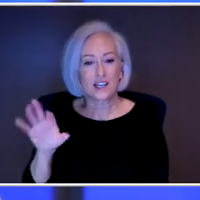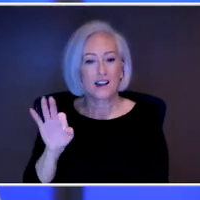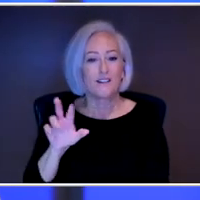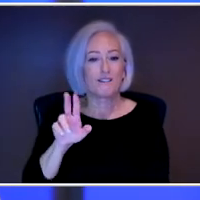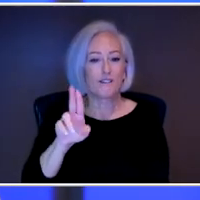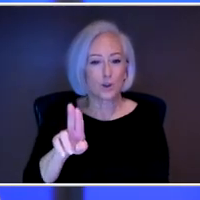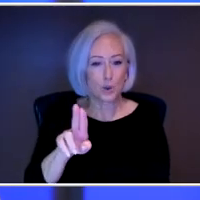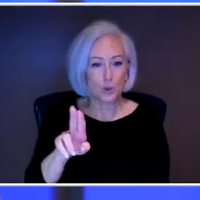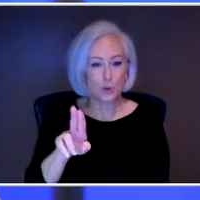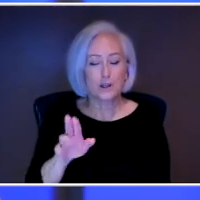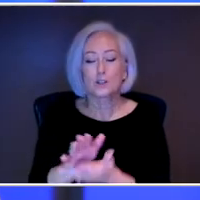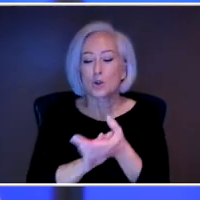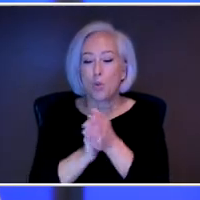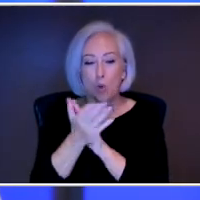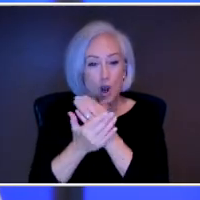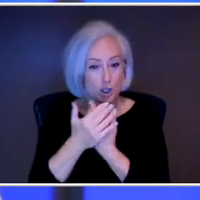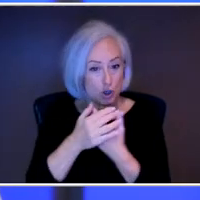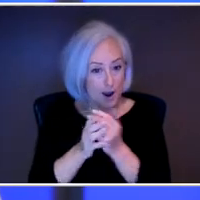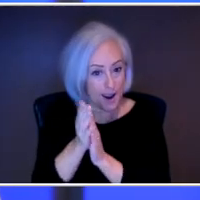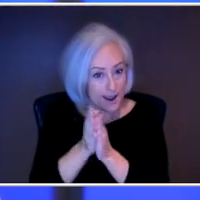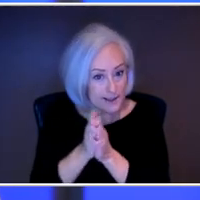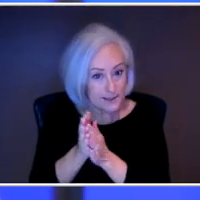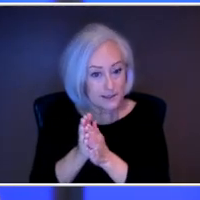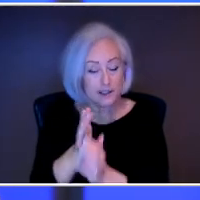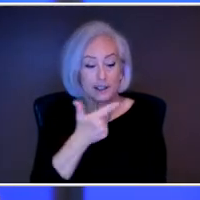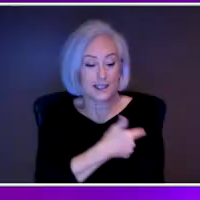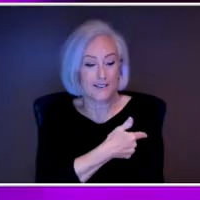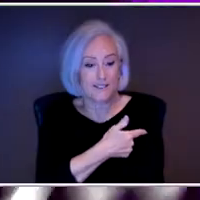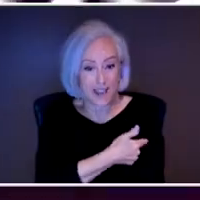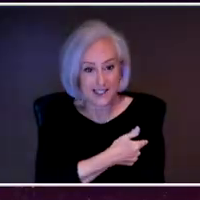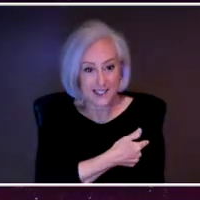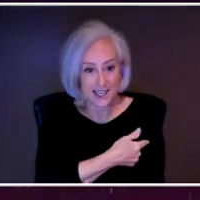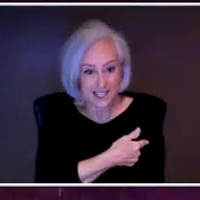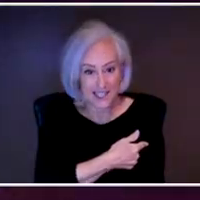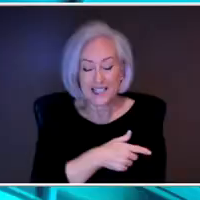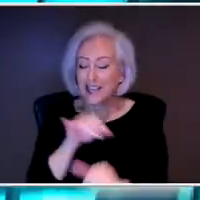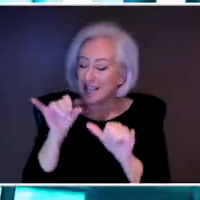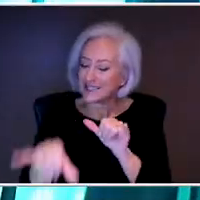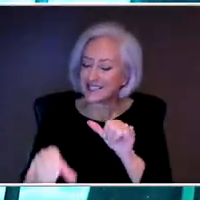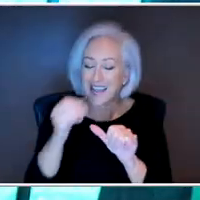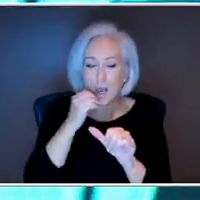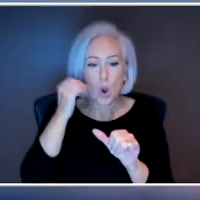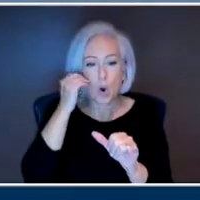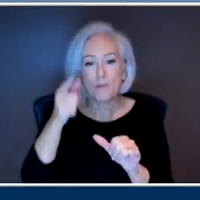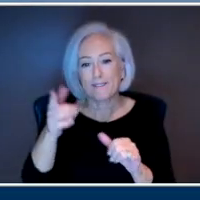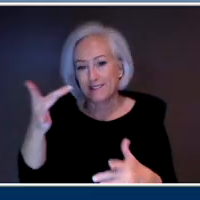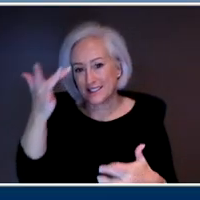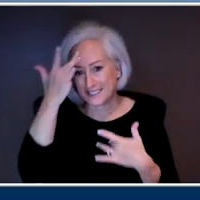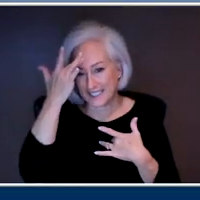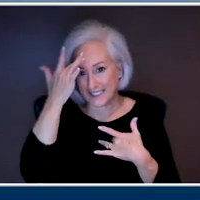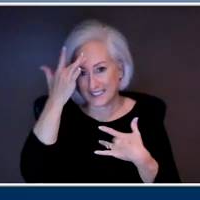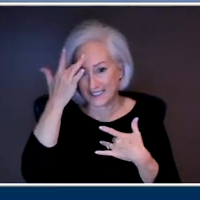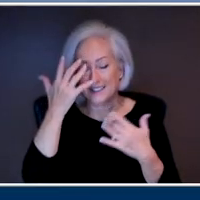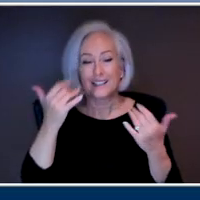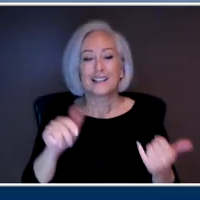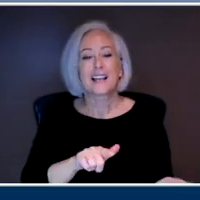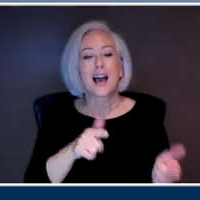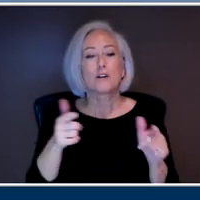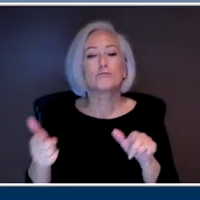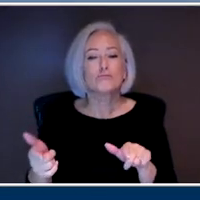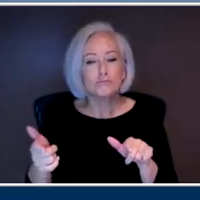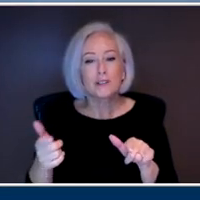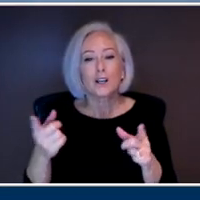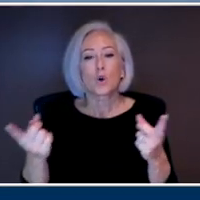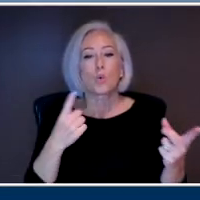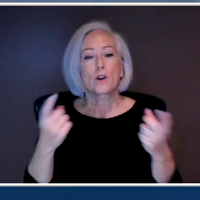and please stay home if you're sick. So let's get to some questions from our viewers this morning. Is